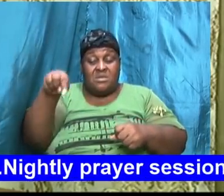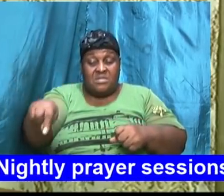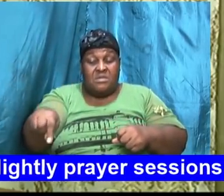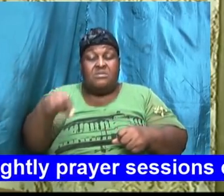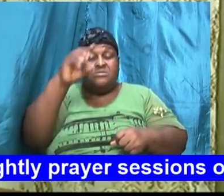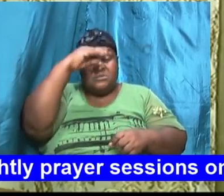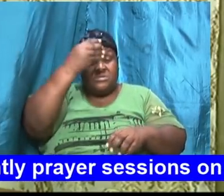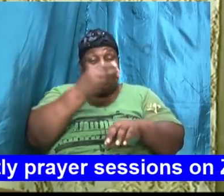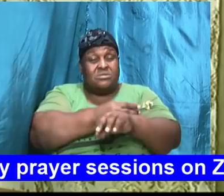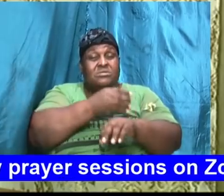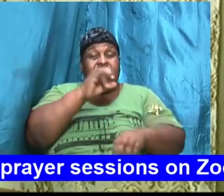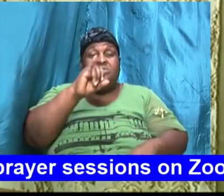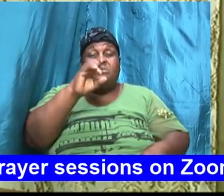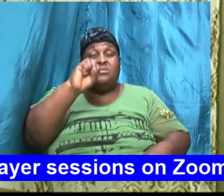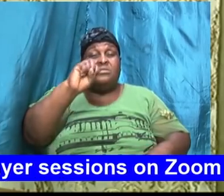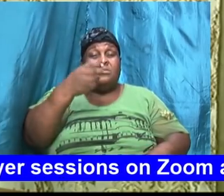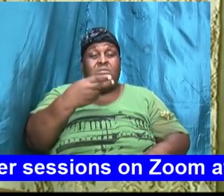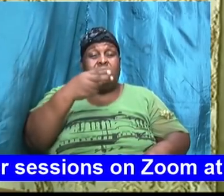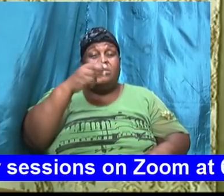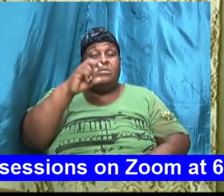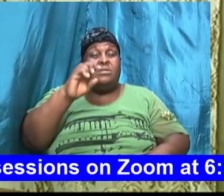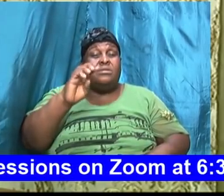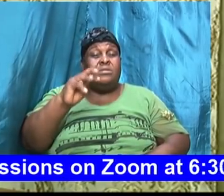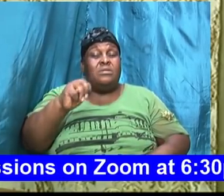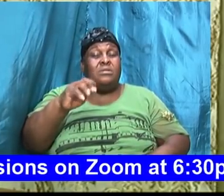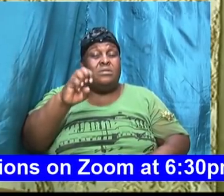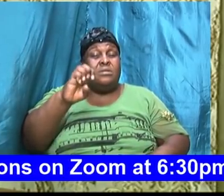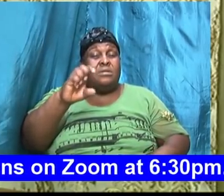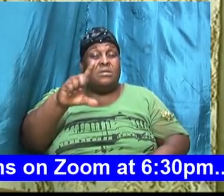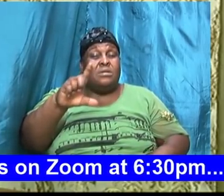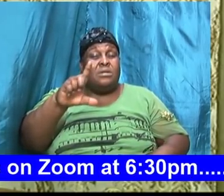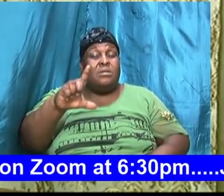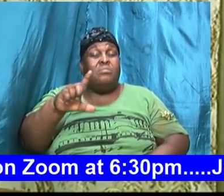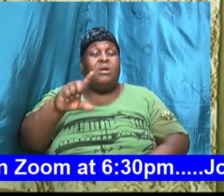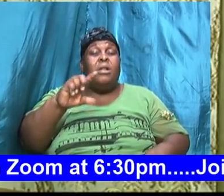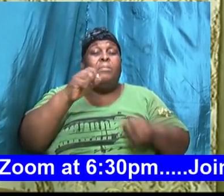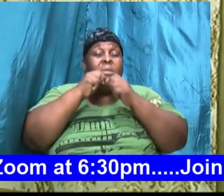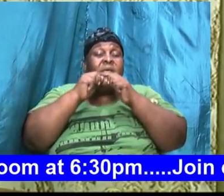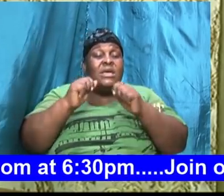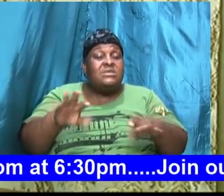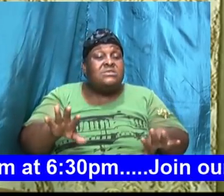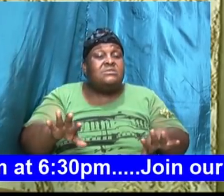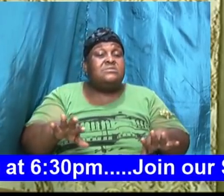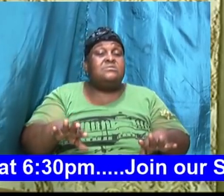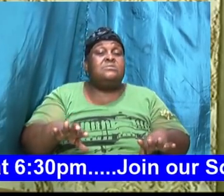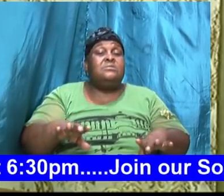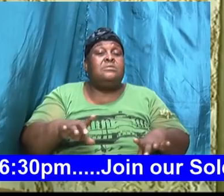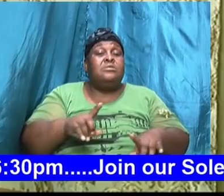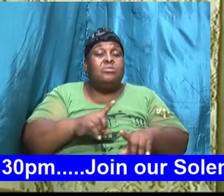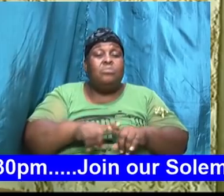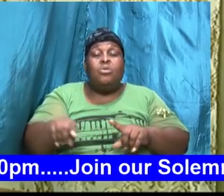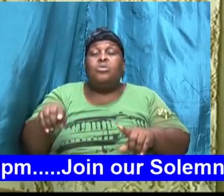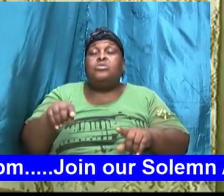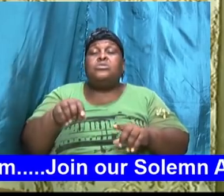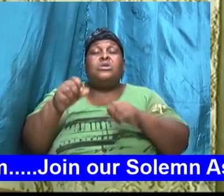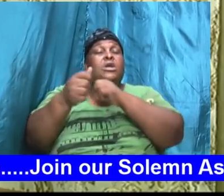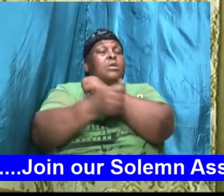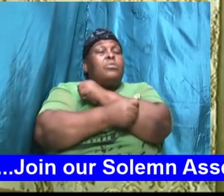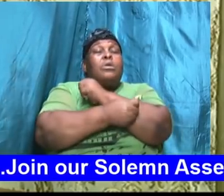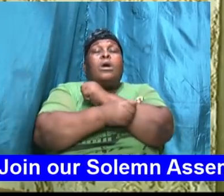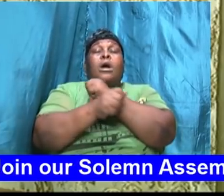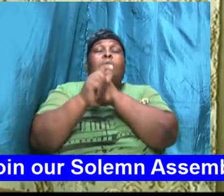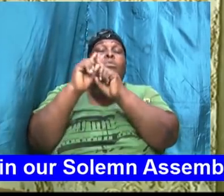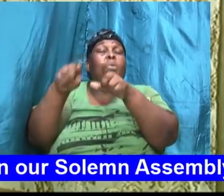Ishmael was blessed but Abraham went outside of the